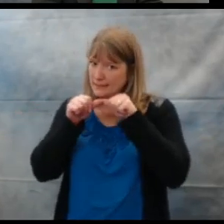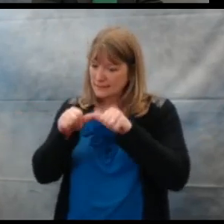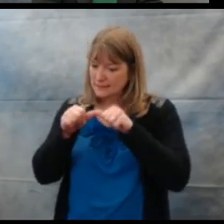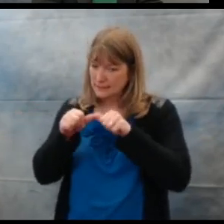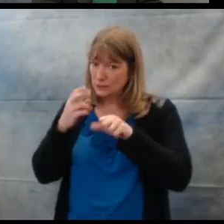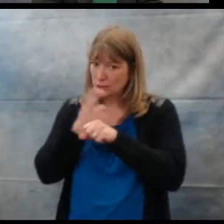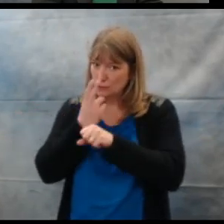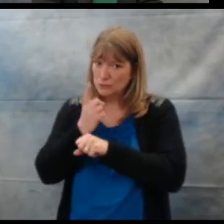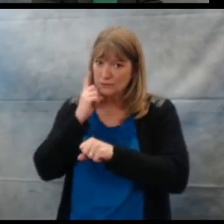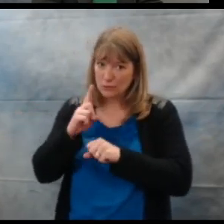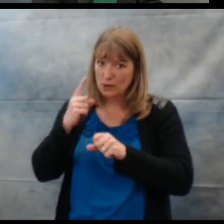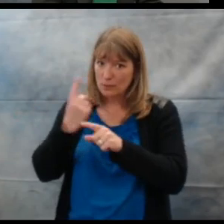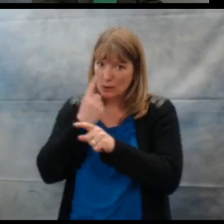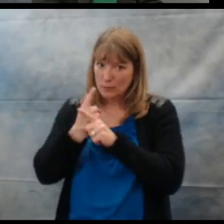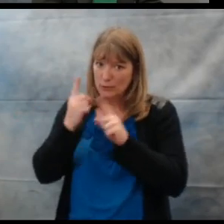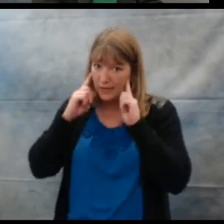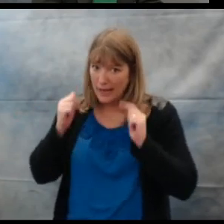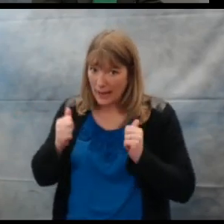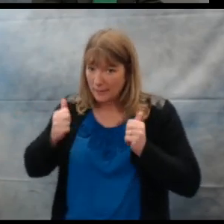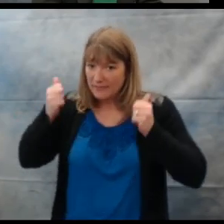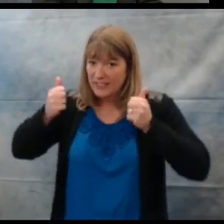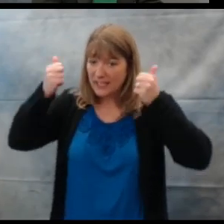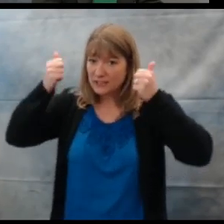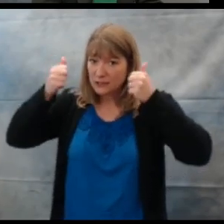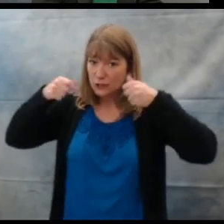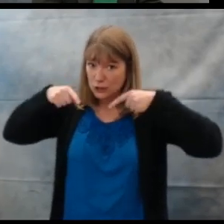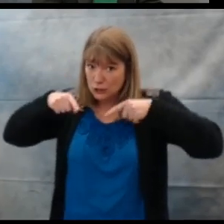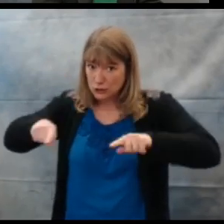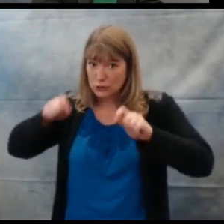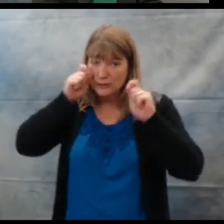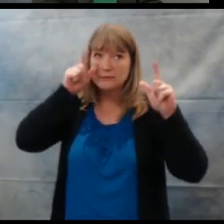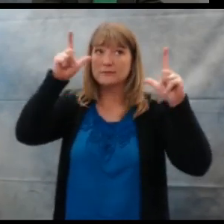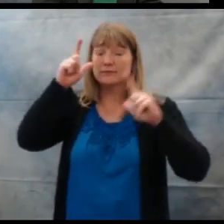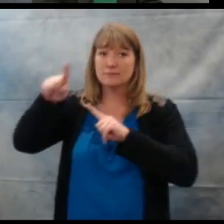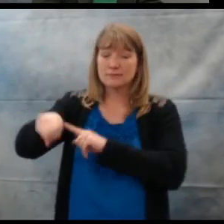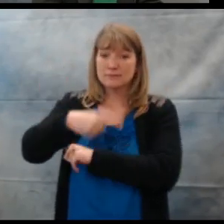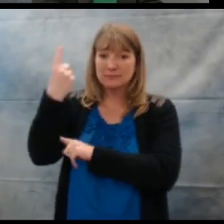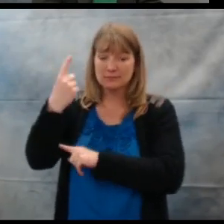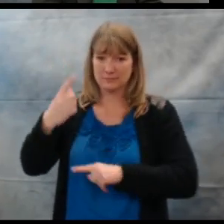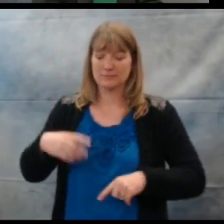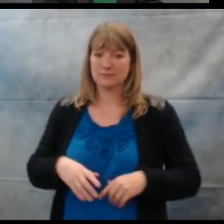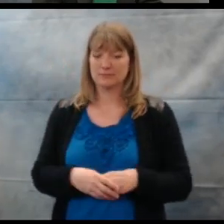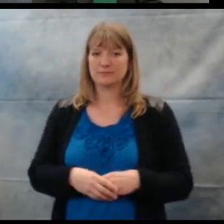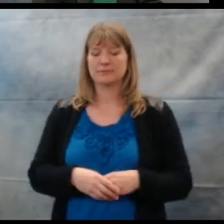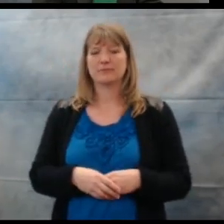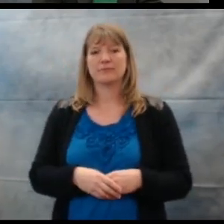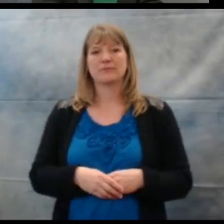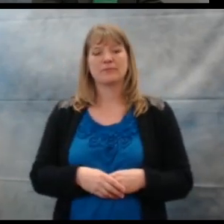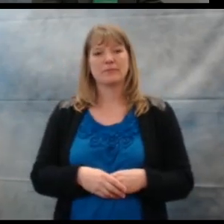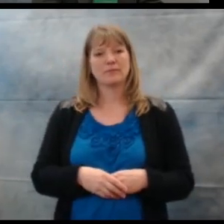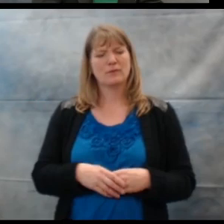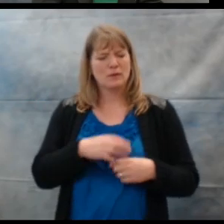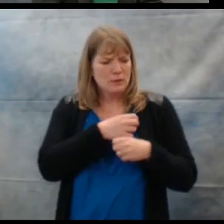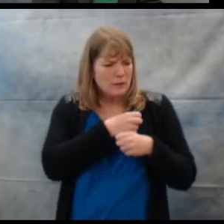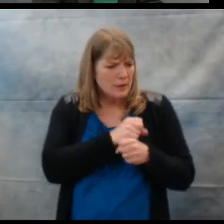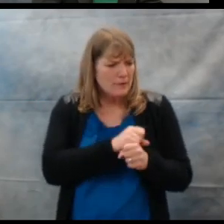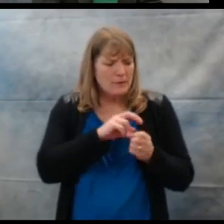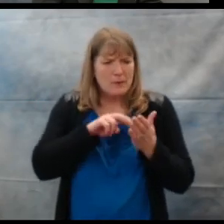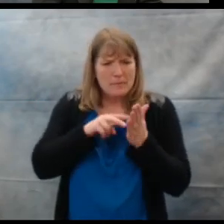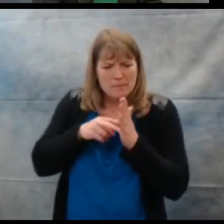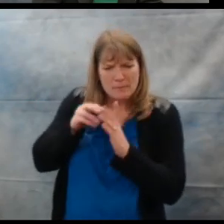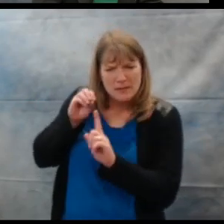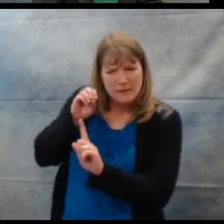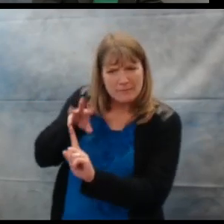A consistent use of appropriate amplification during all waking hours. Creating